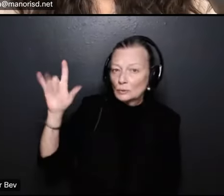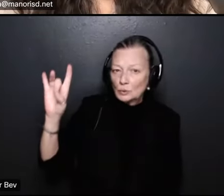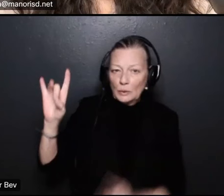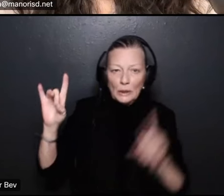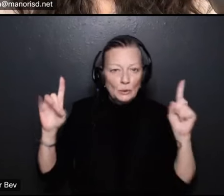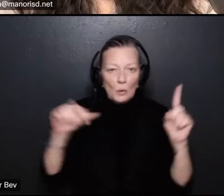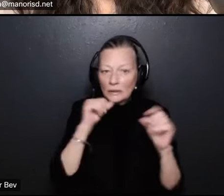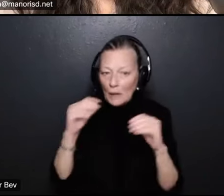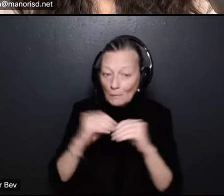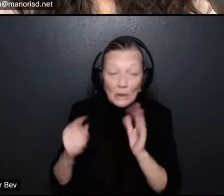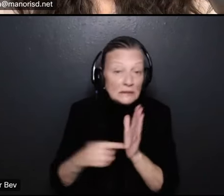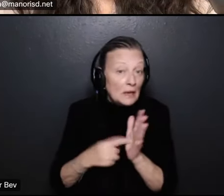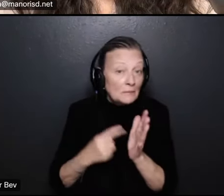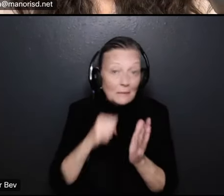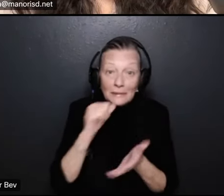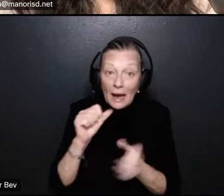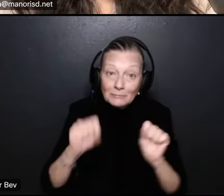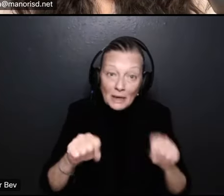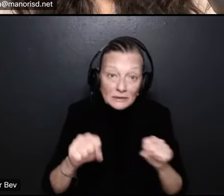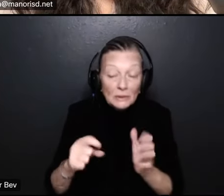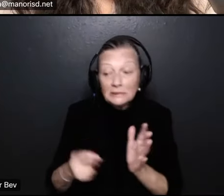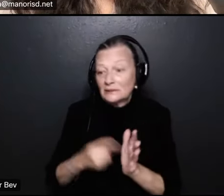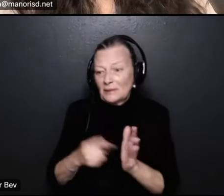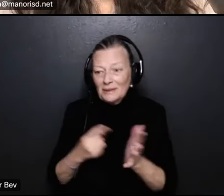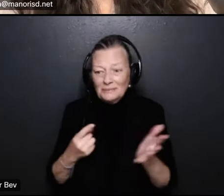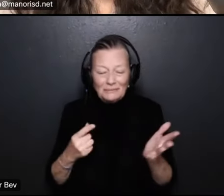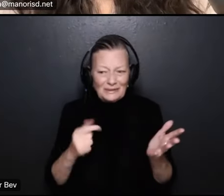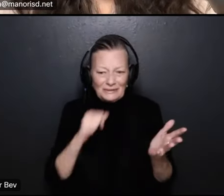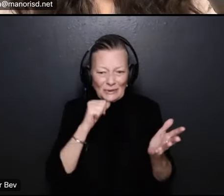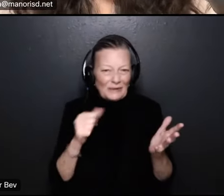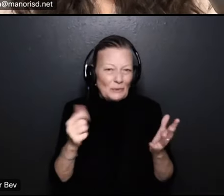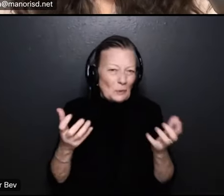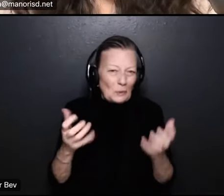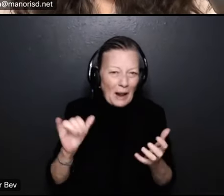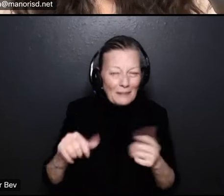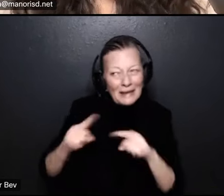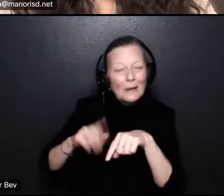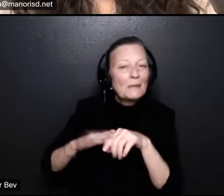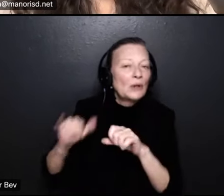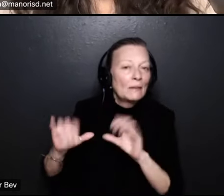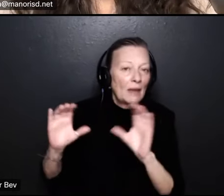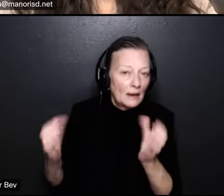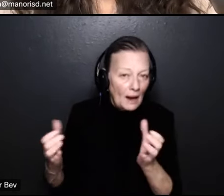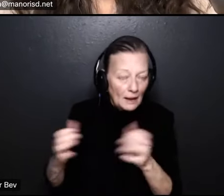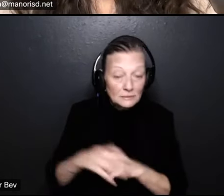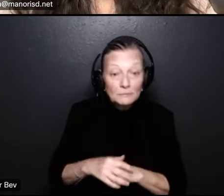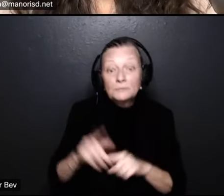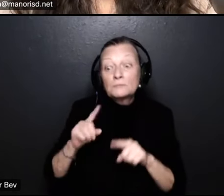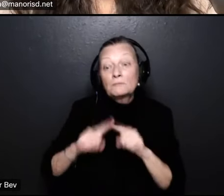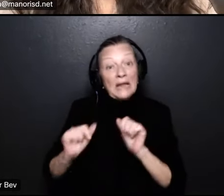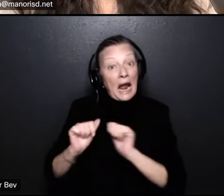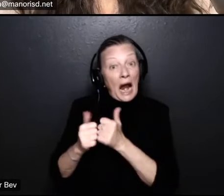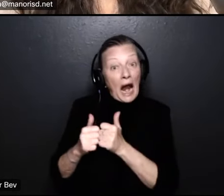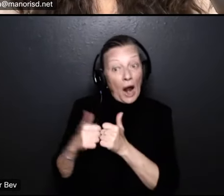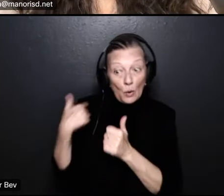when that that's not possible there's also times when that's not even desirable depending upon the class but the pathway to that is to ensure that we